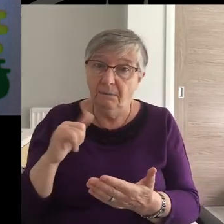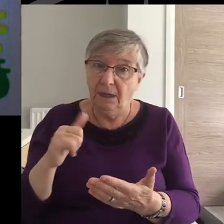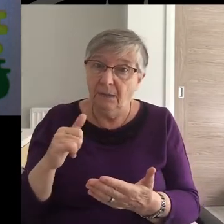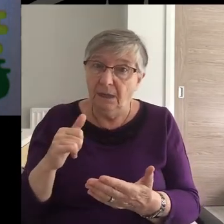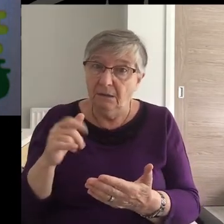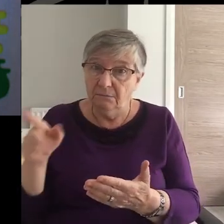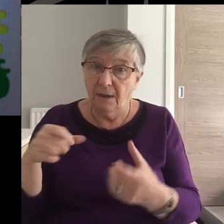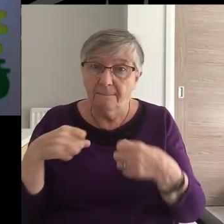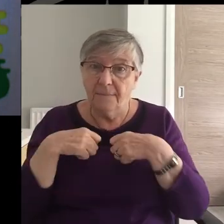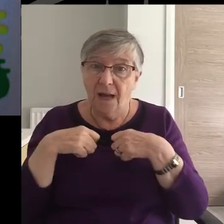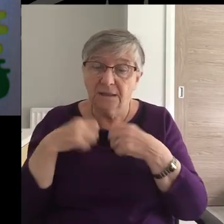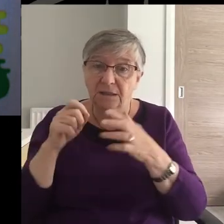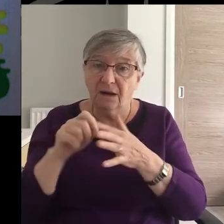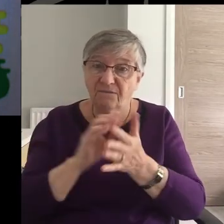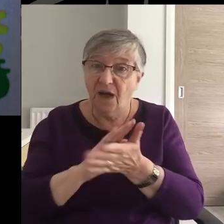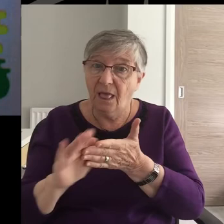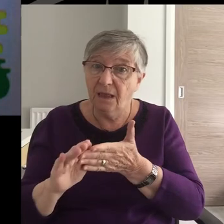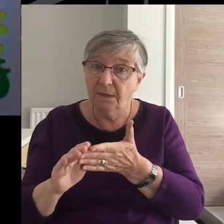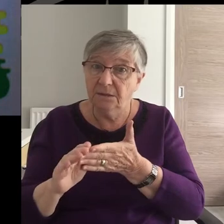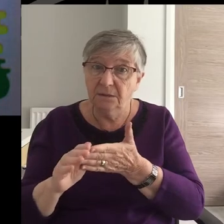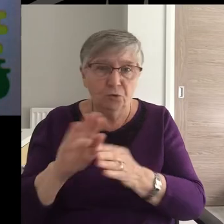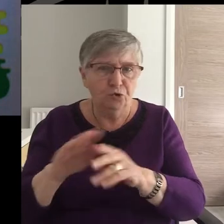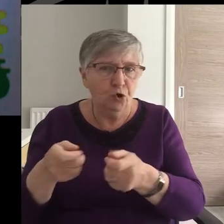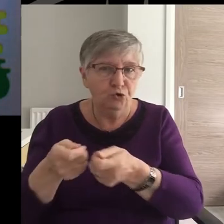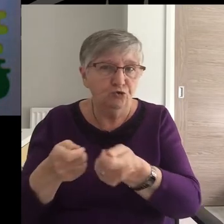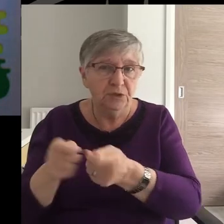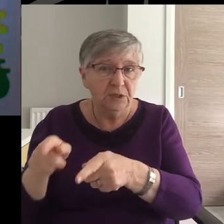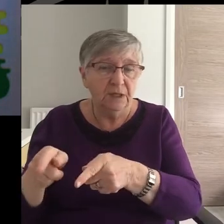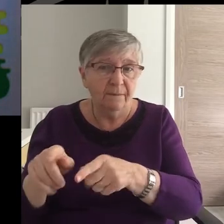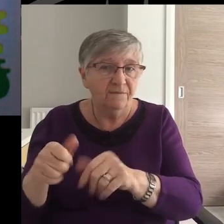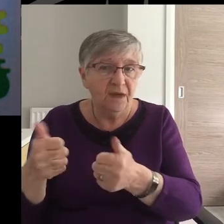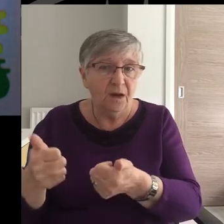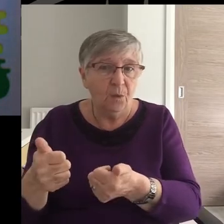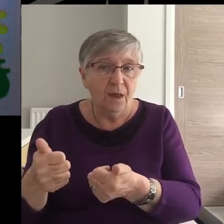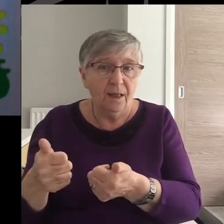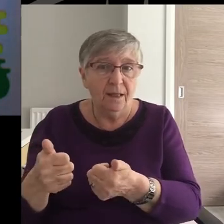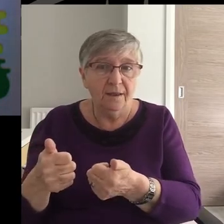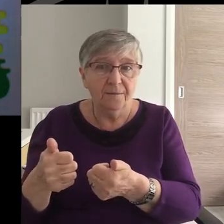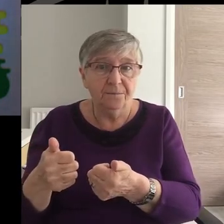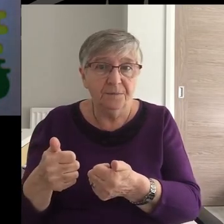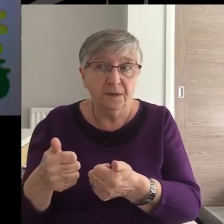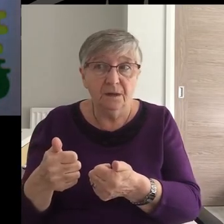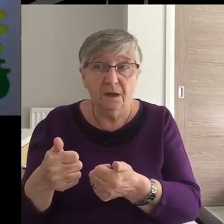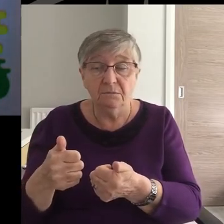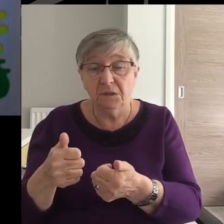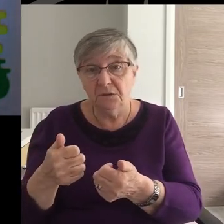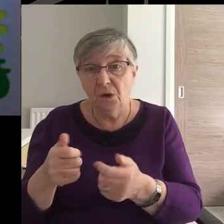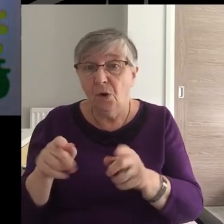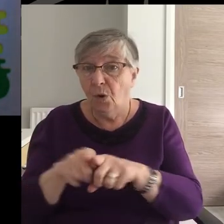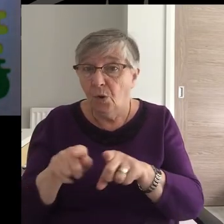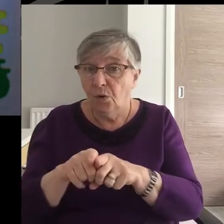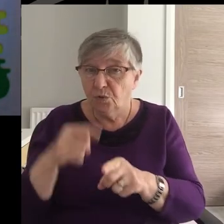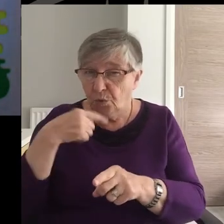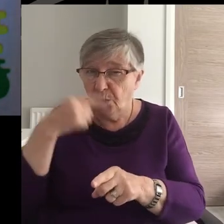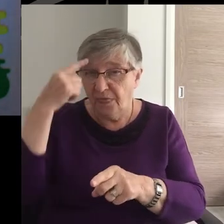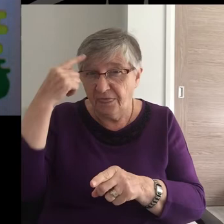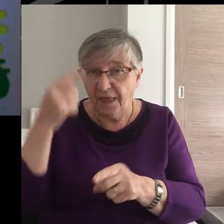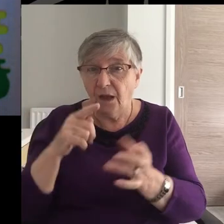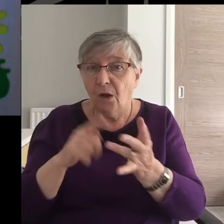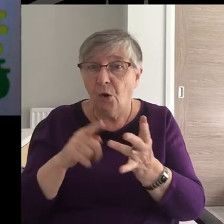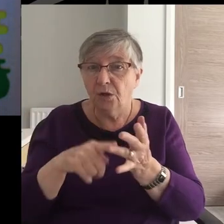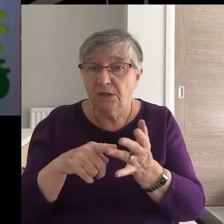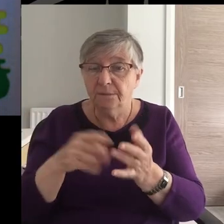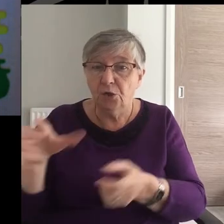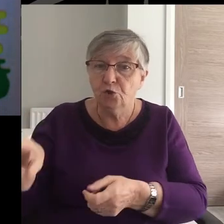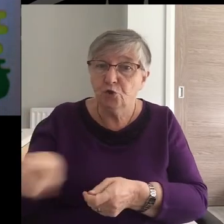Perhaps Philemon had ill-treated him in some way. But there is a suggestion that he'd also stolen